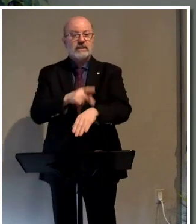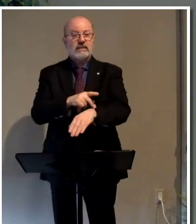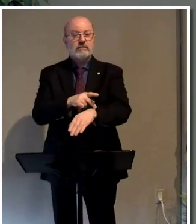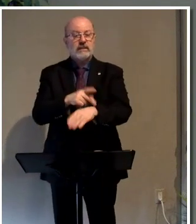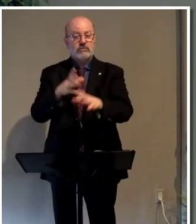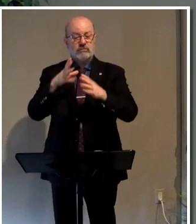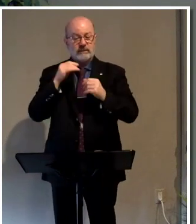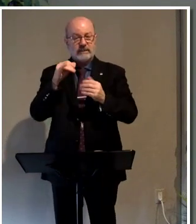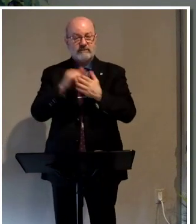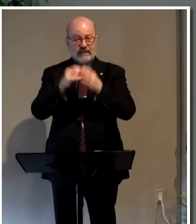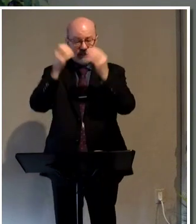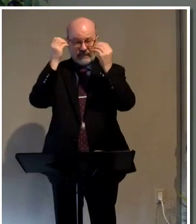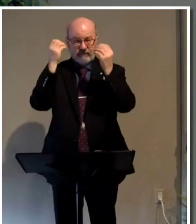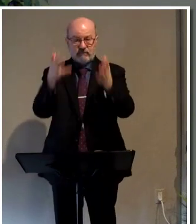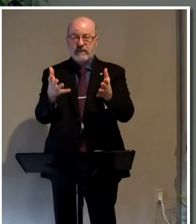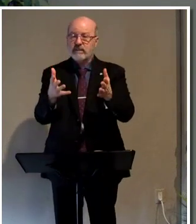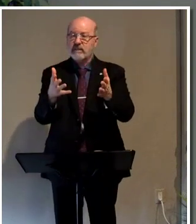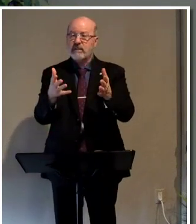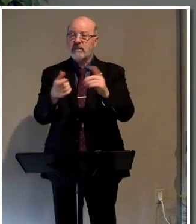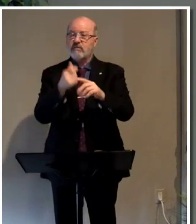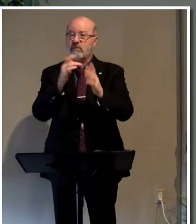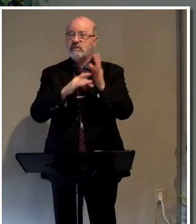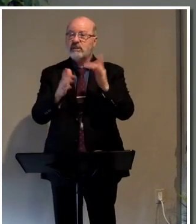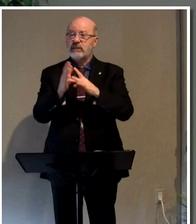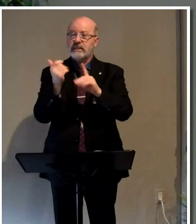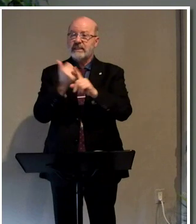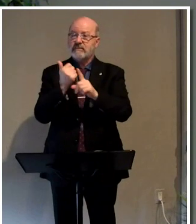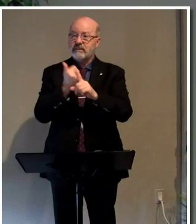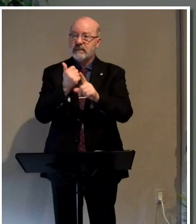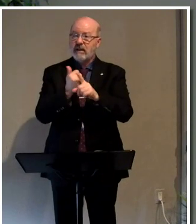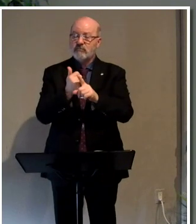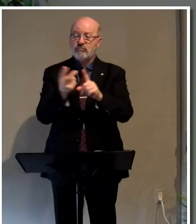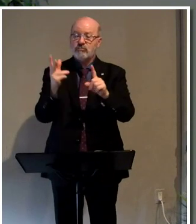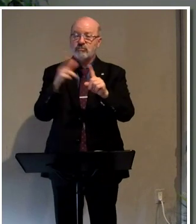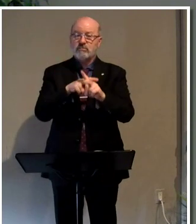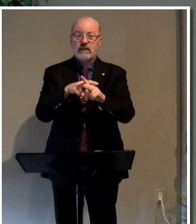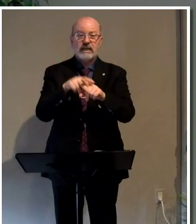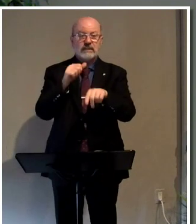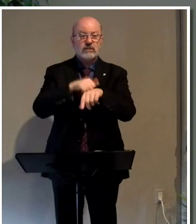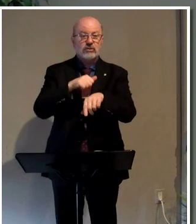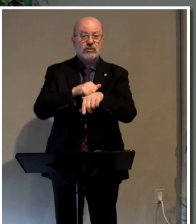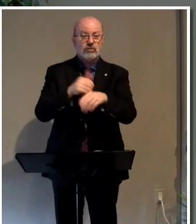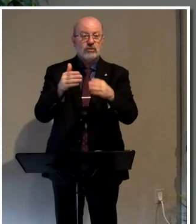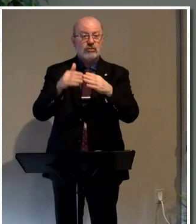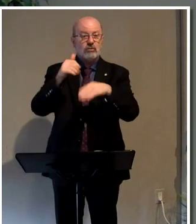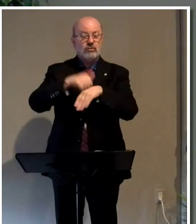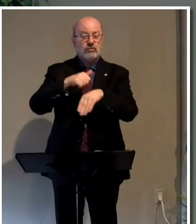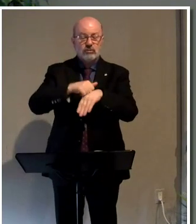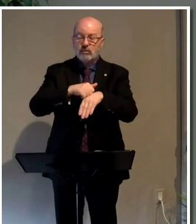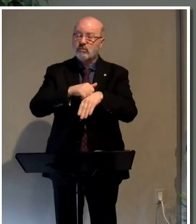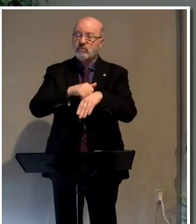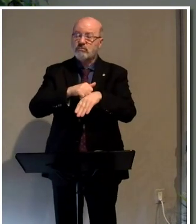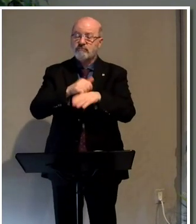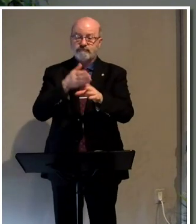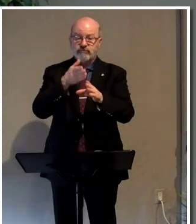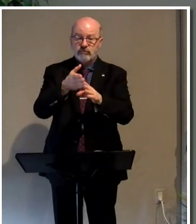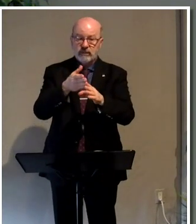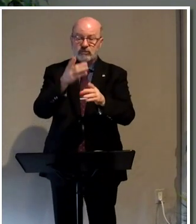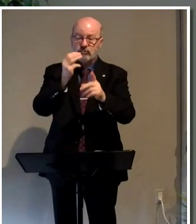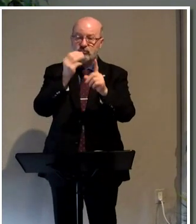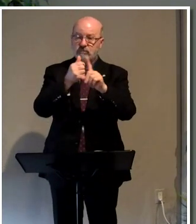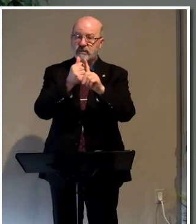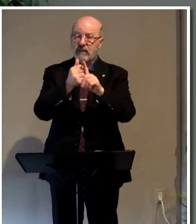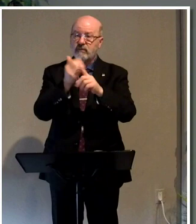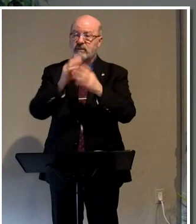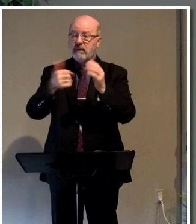received that information from Jesus himself, who applied the stone, the cornerstone imagery directly to himself in